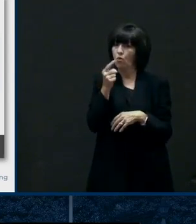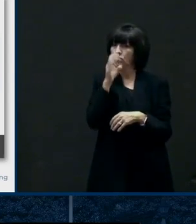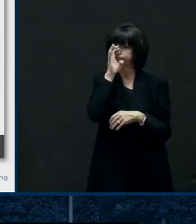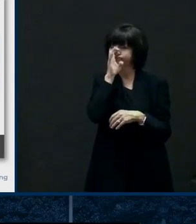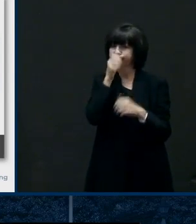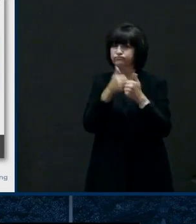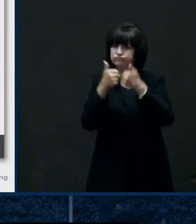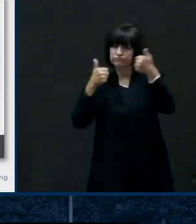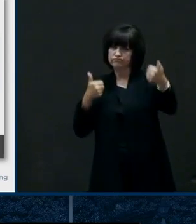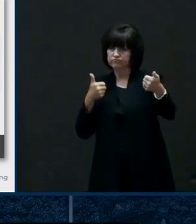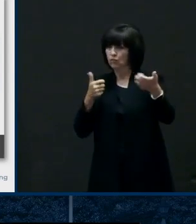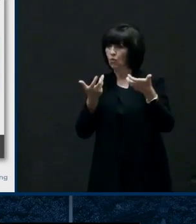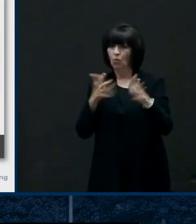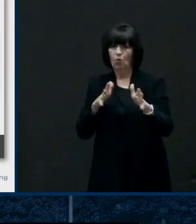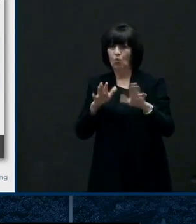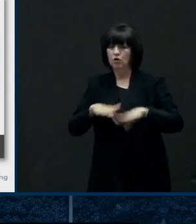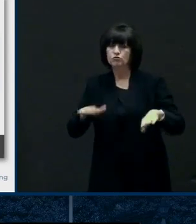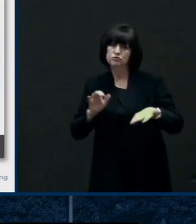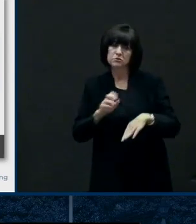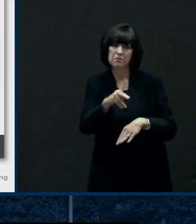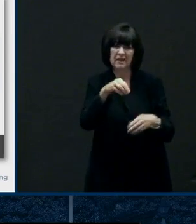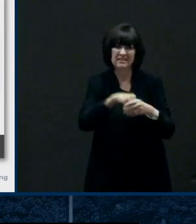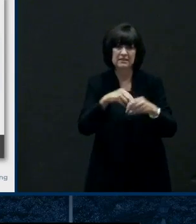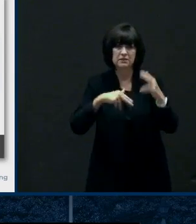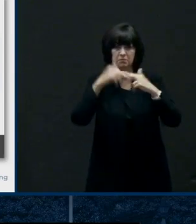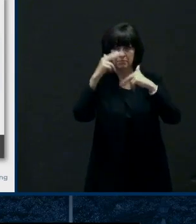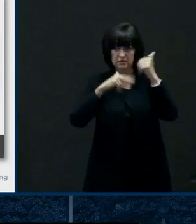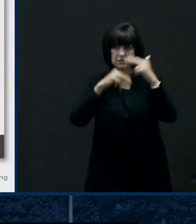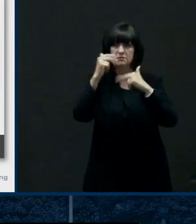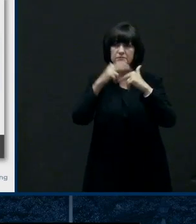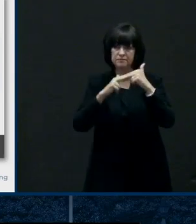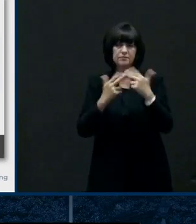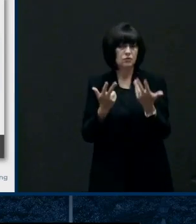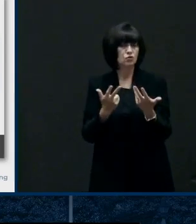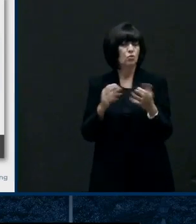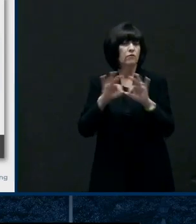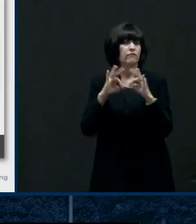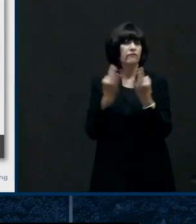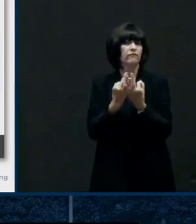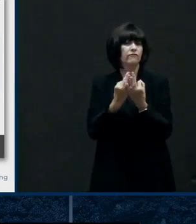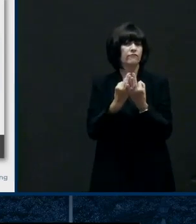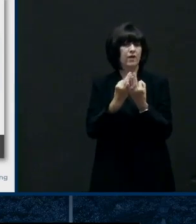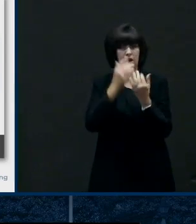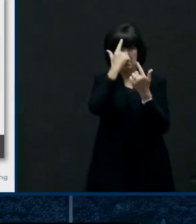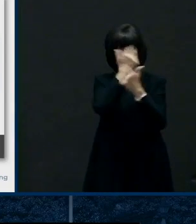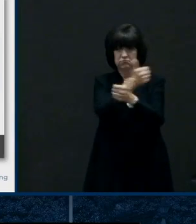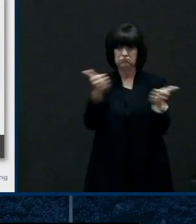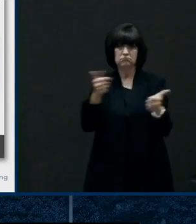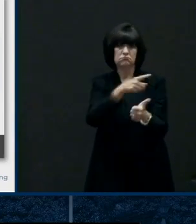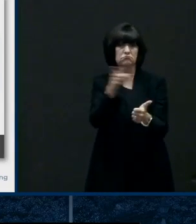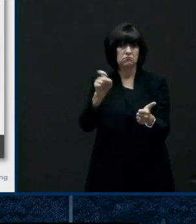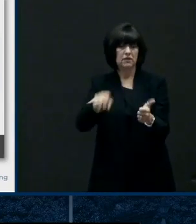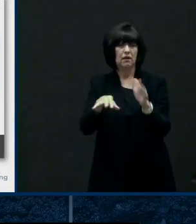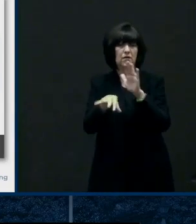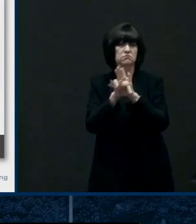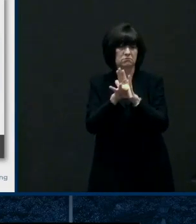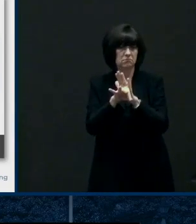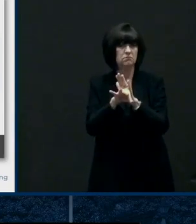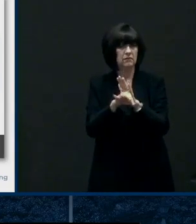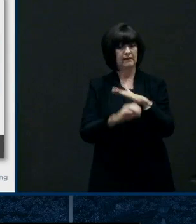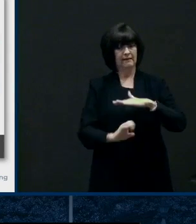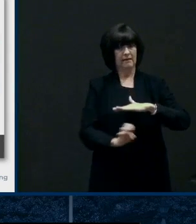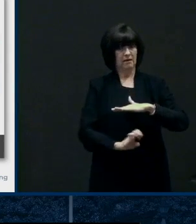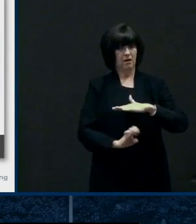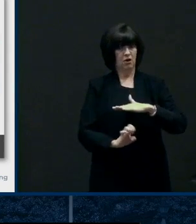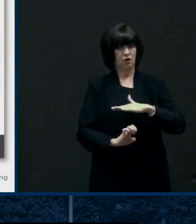of in-person and remote learning families have a choice the elementary schools will uh have